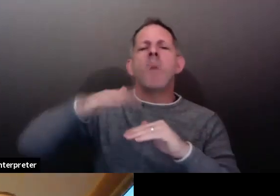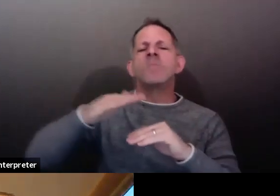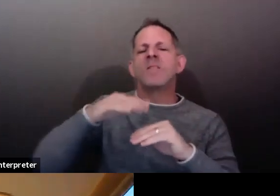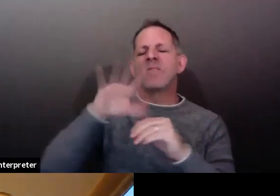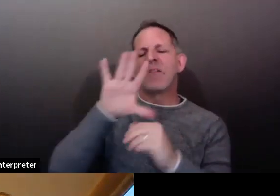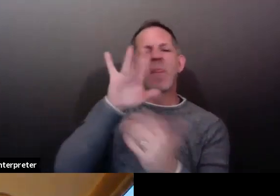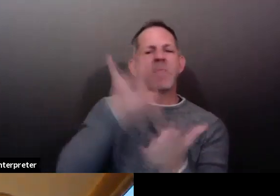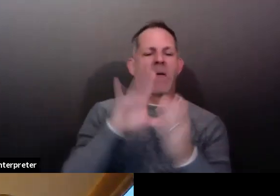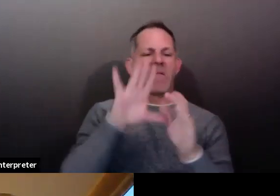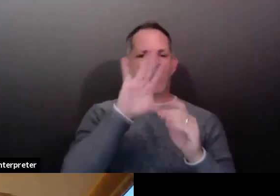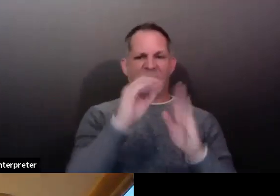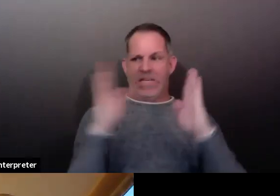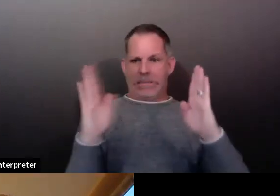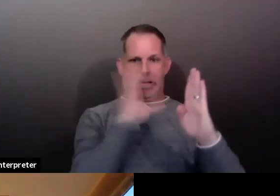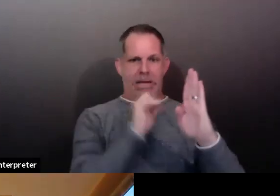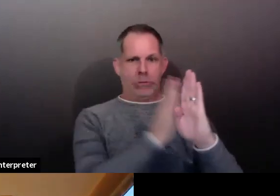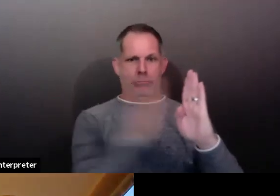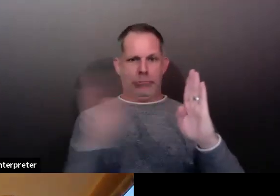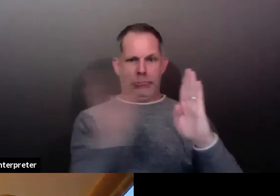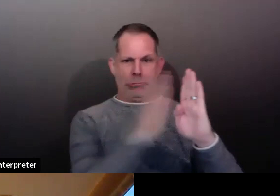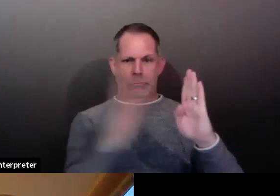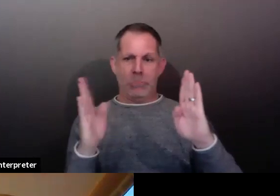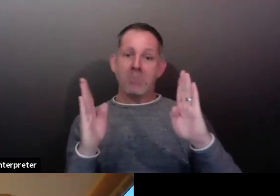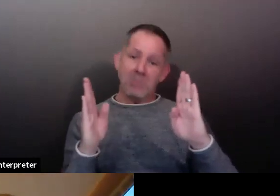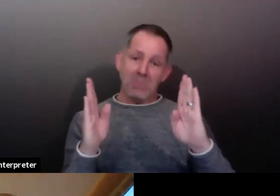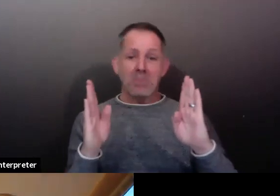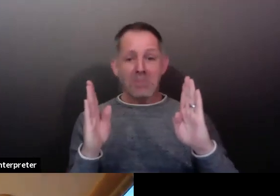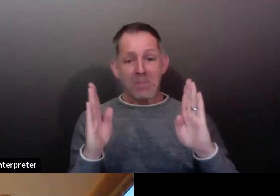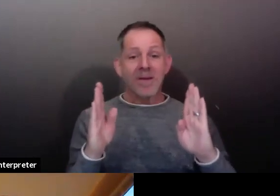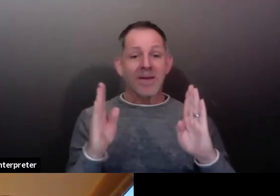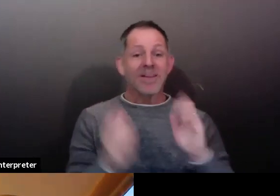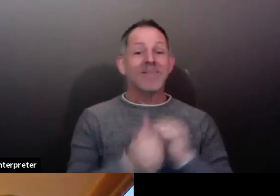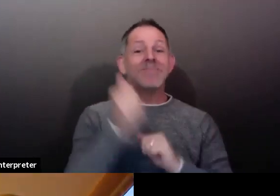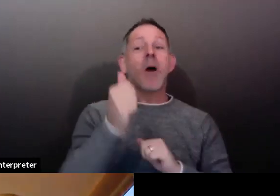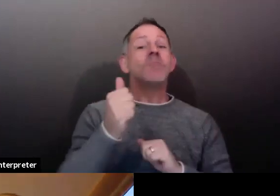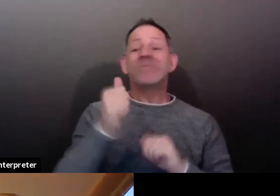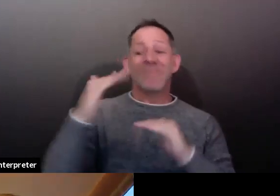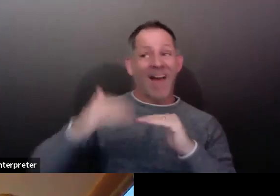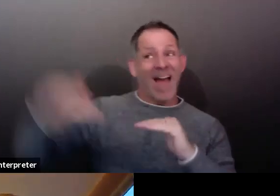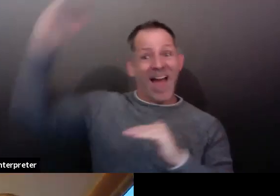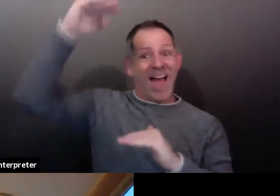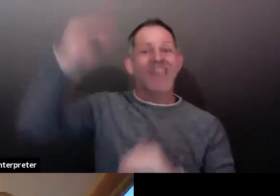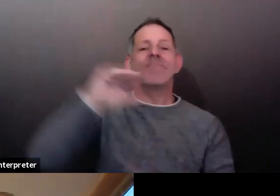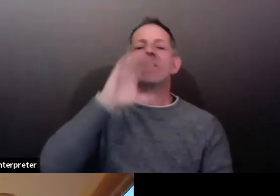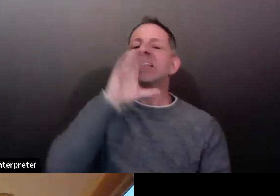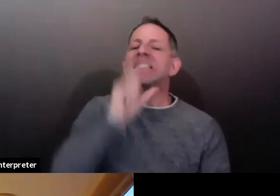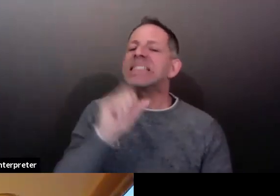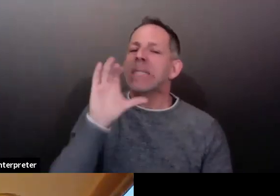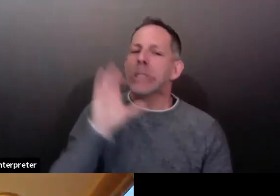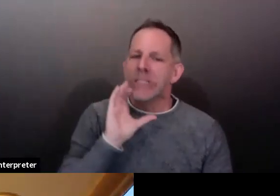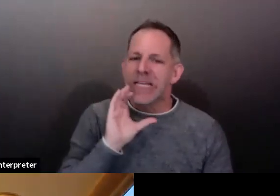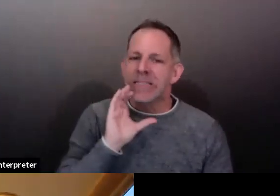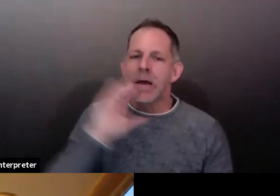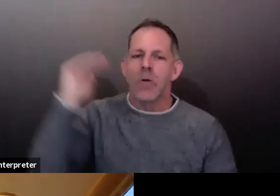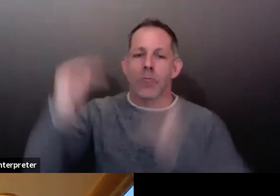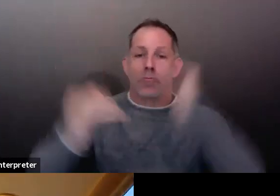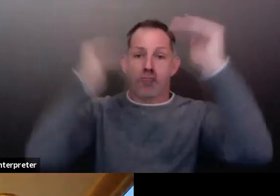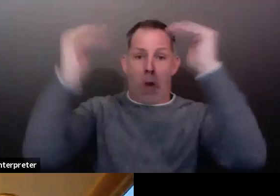of the cases were in long-term care facilities and other older adults. And that's what drove the hospitalization.